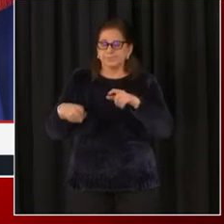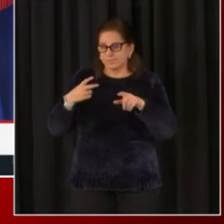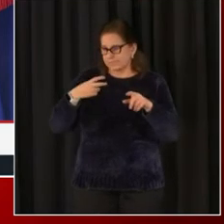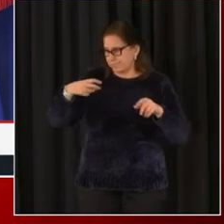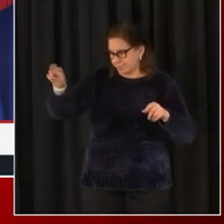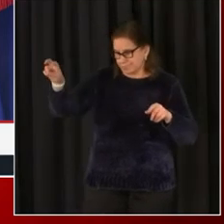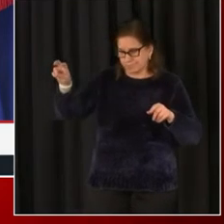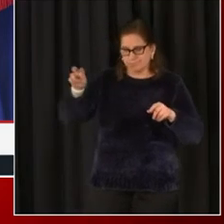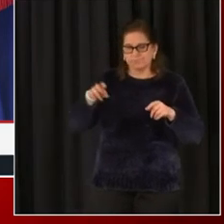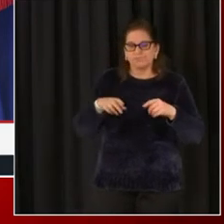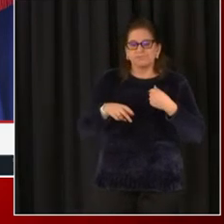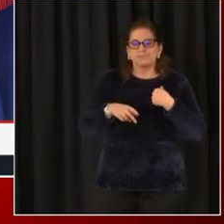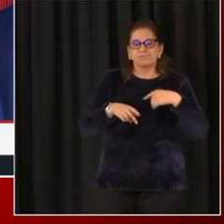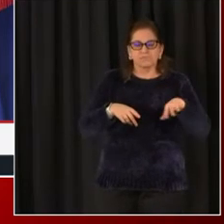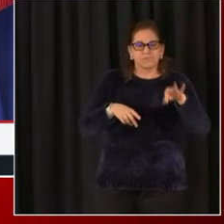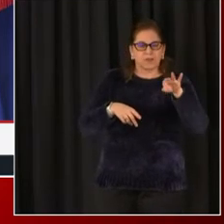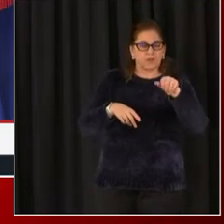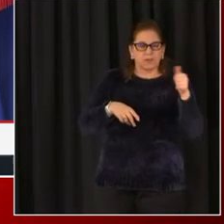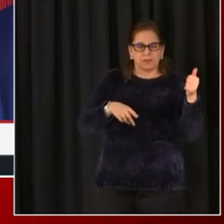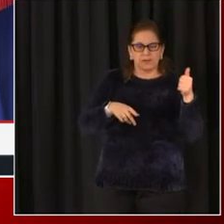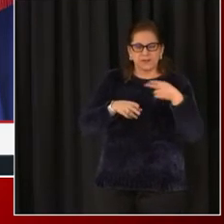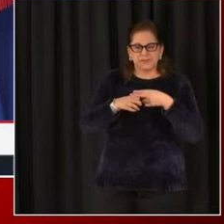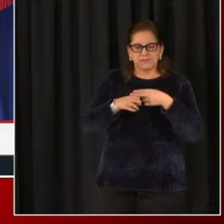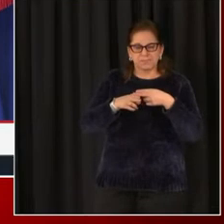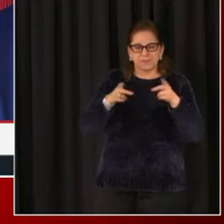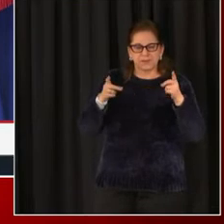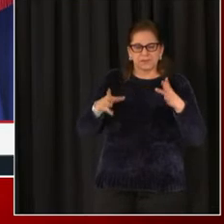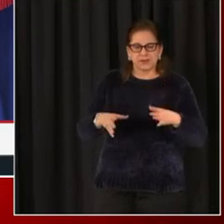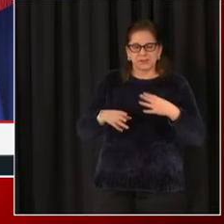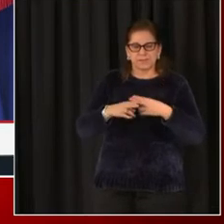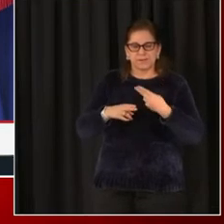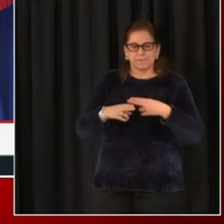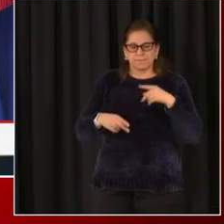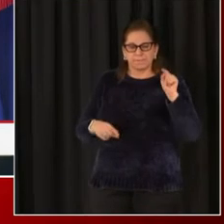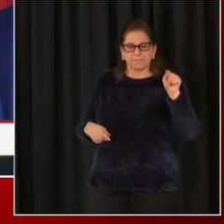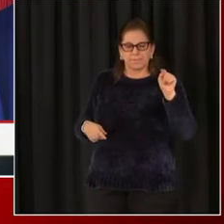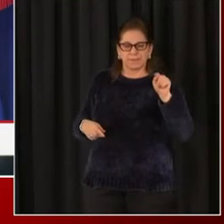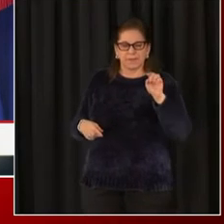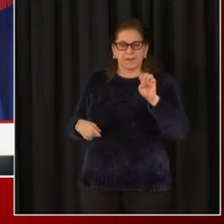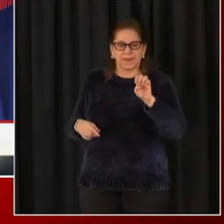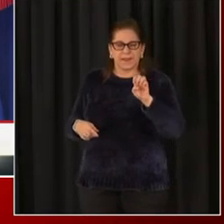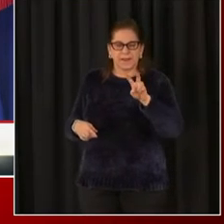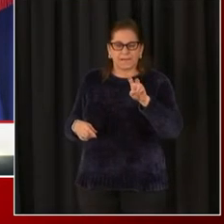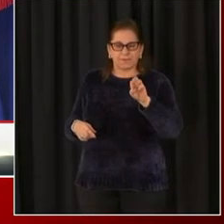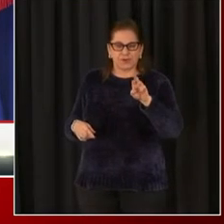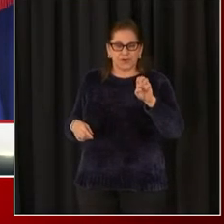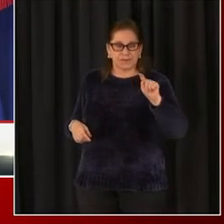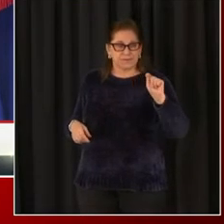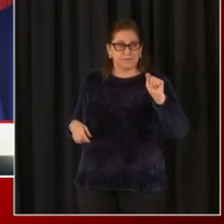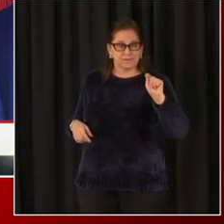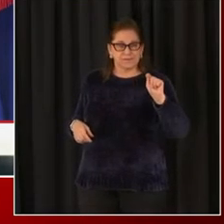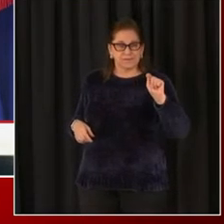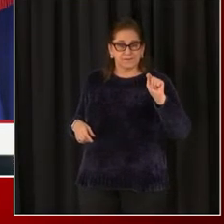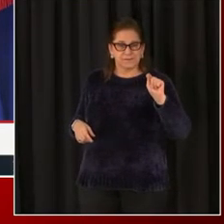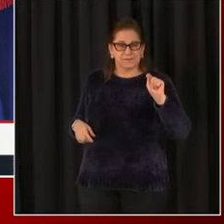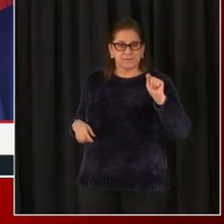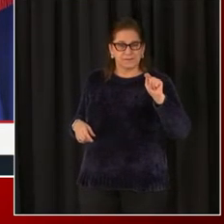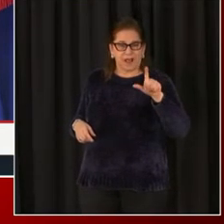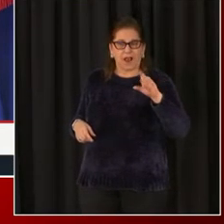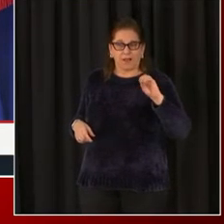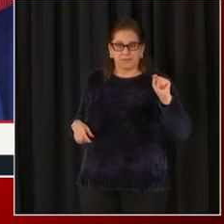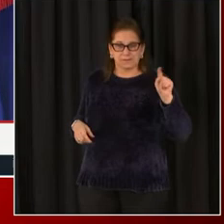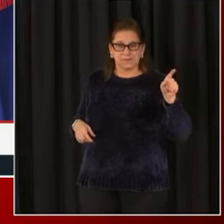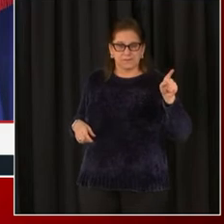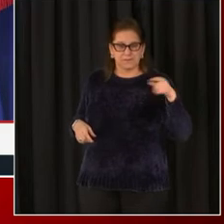posting, um, uh, the vacancy for DDOT director. And we certainly, um, wish Jeff, who has done